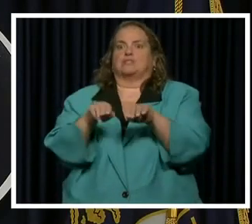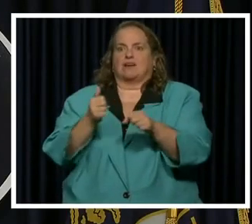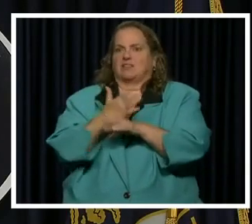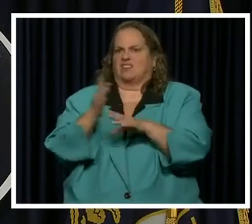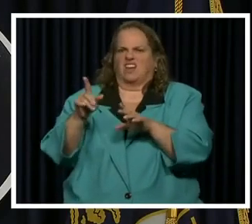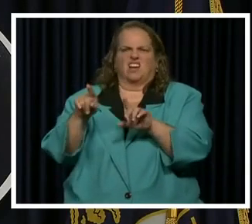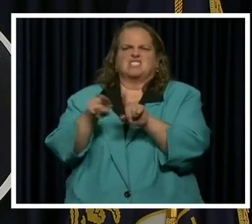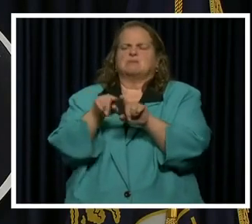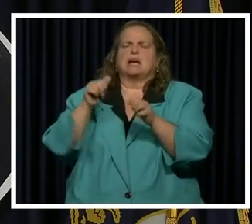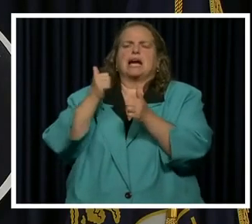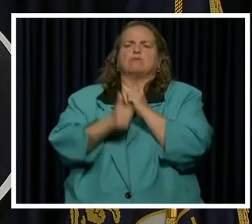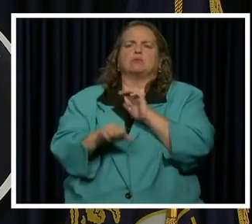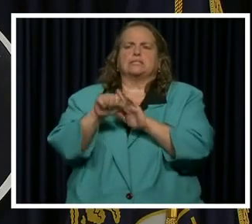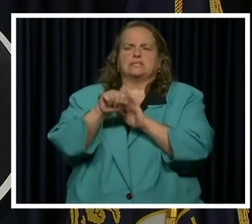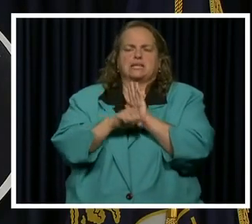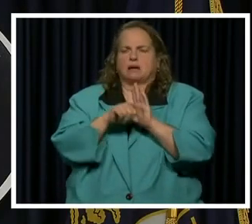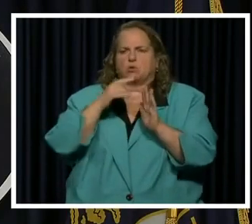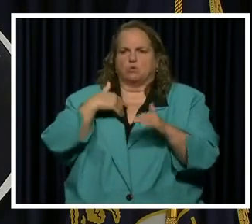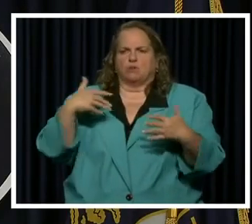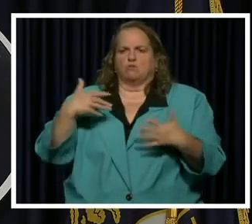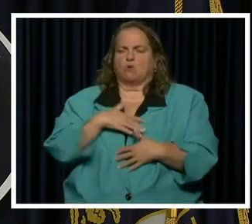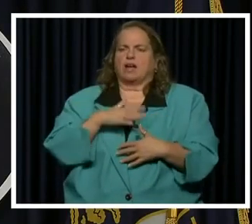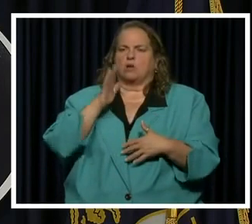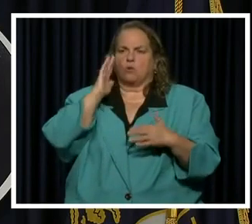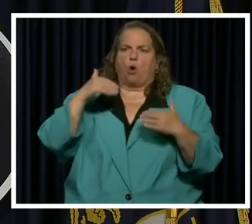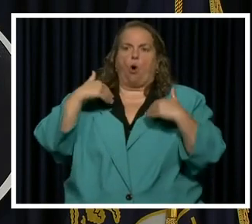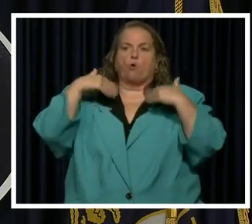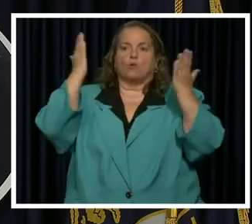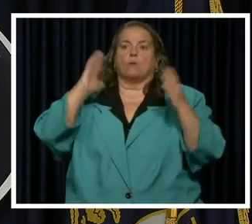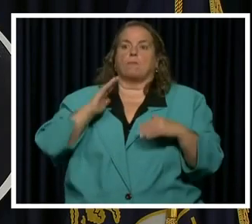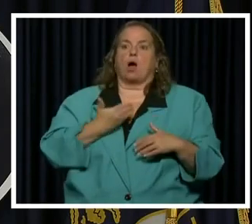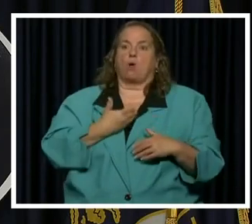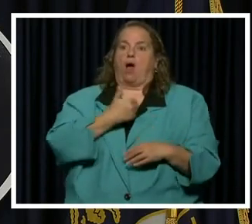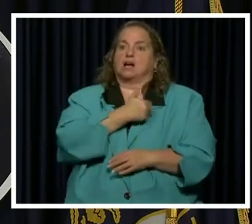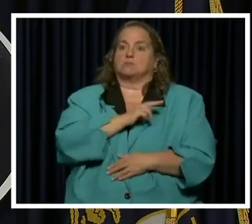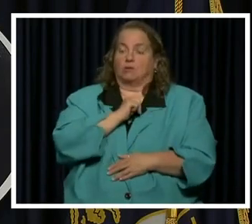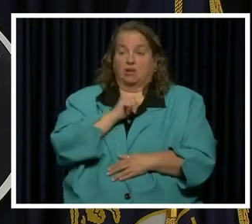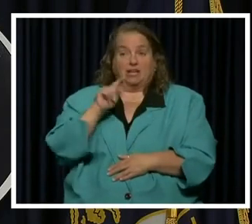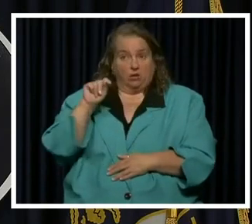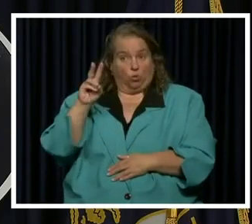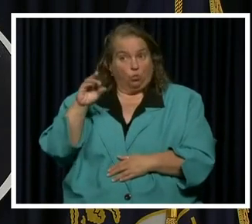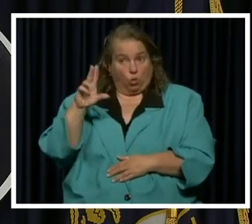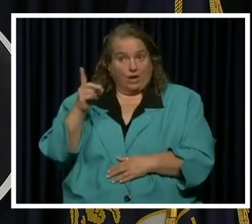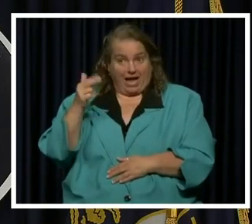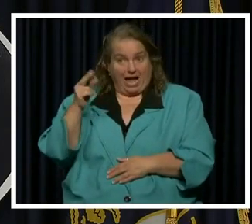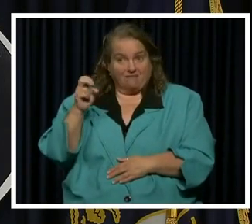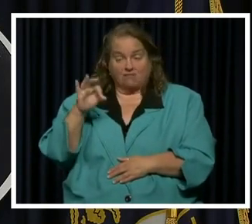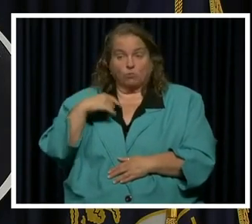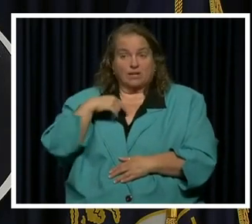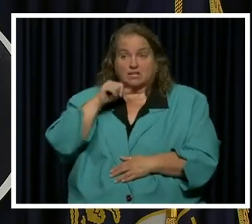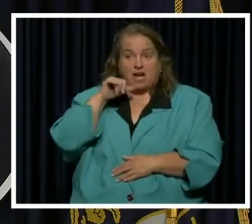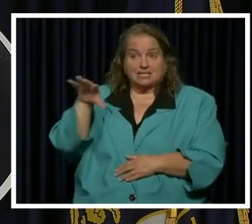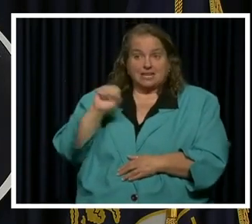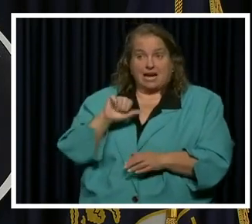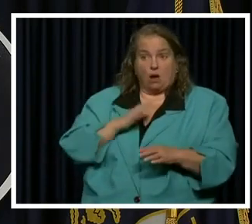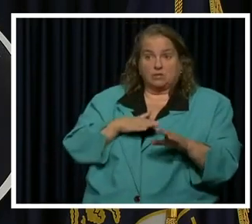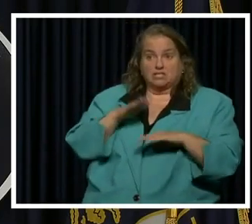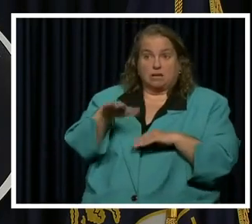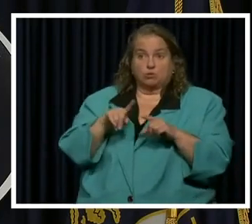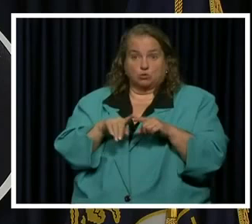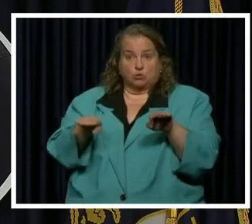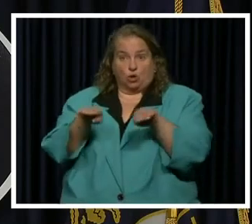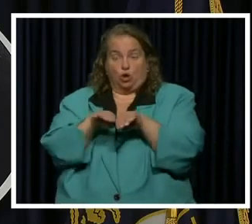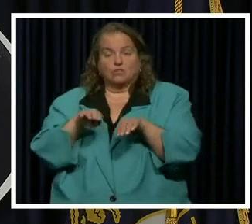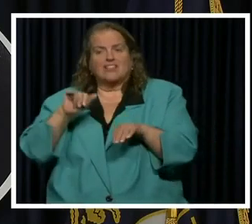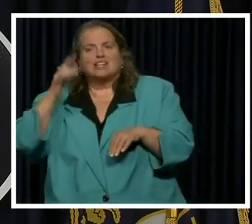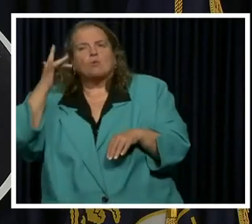concerned that it would overwhelm our health care capacity, and it would have if we didn't take those steps. And one of the reasons that we're doing our reopening